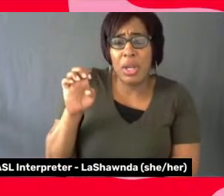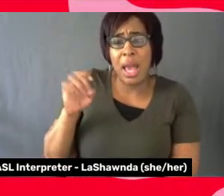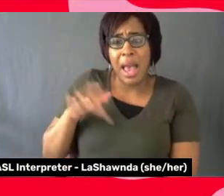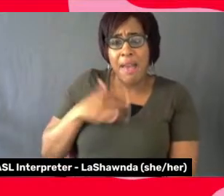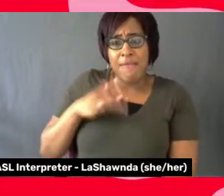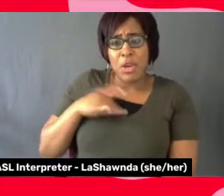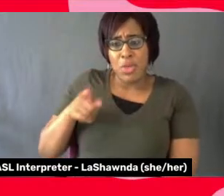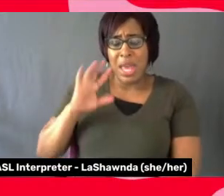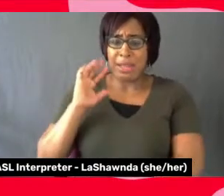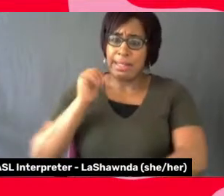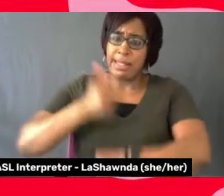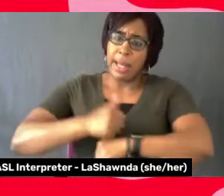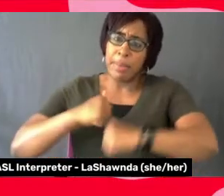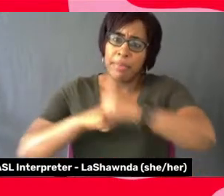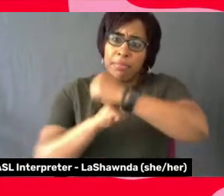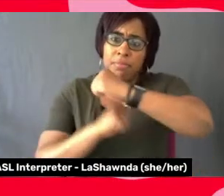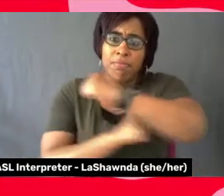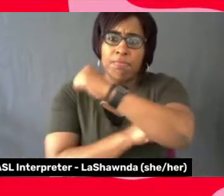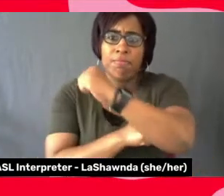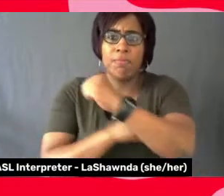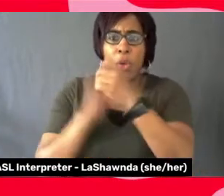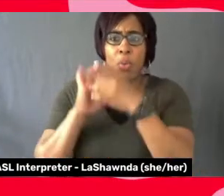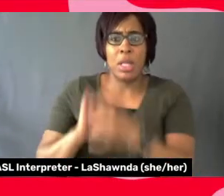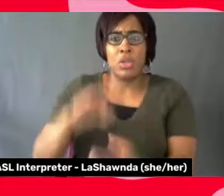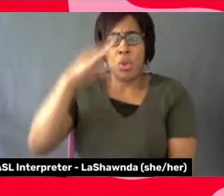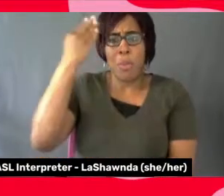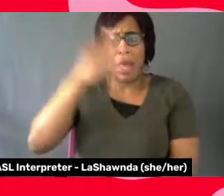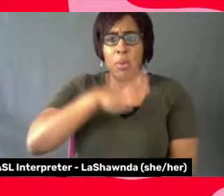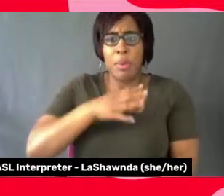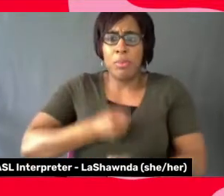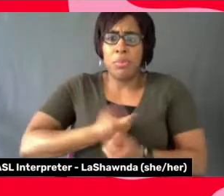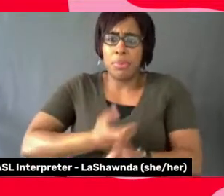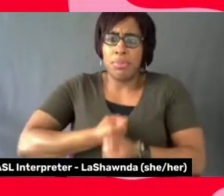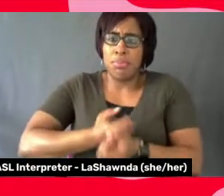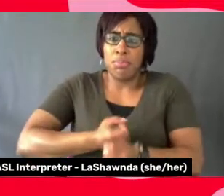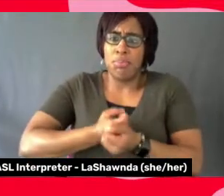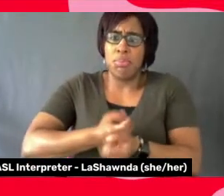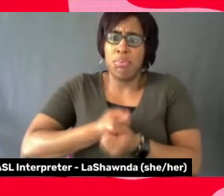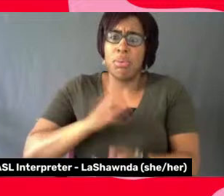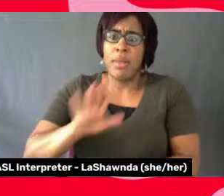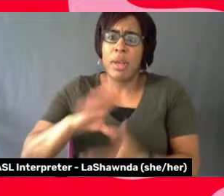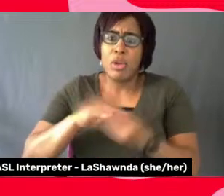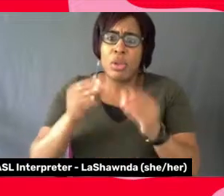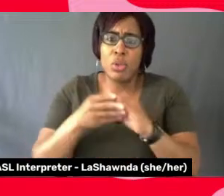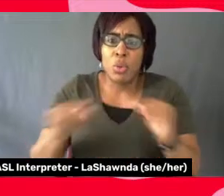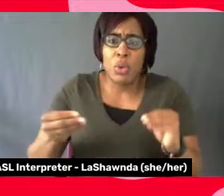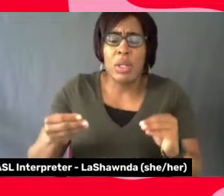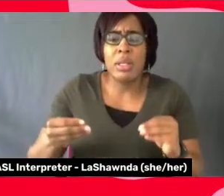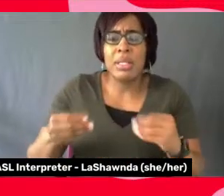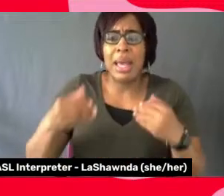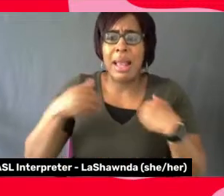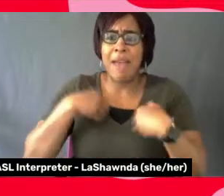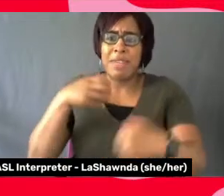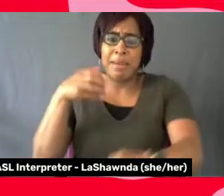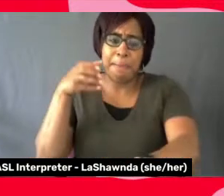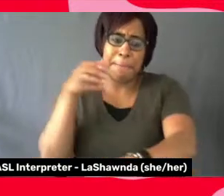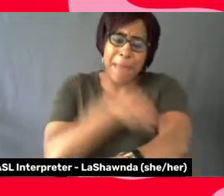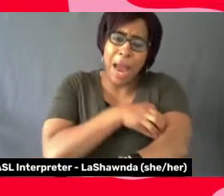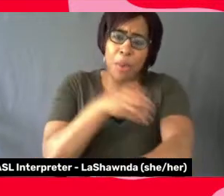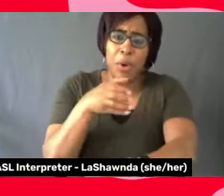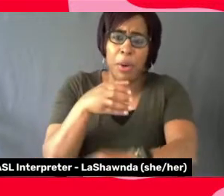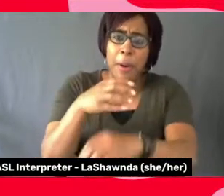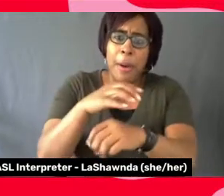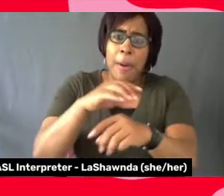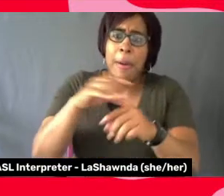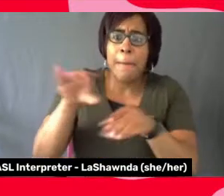of Black women telling their stories and having the power behind the camera, behind the